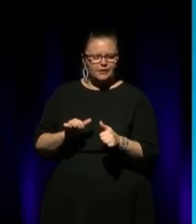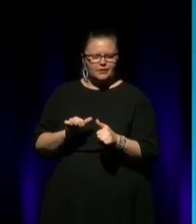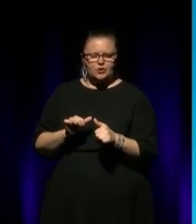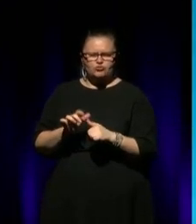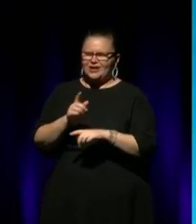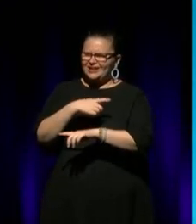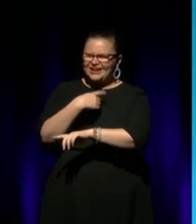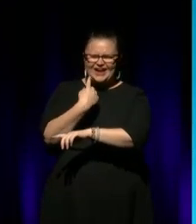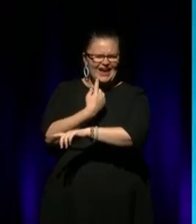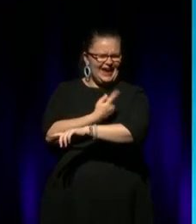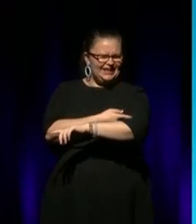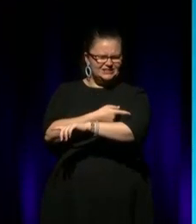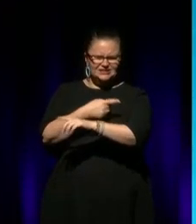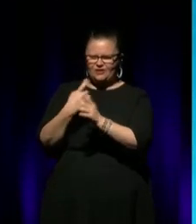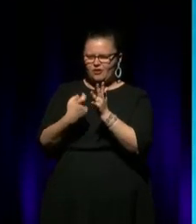Gamilaroi,